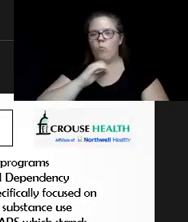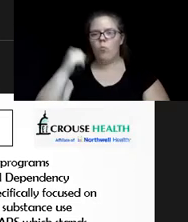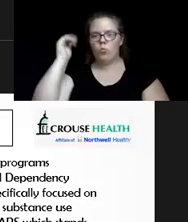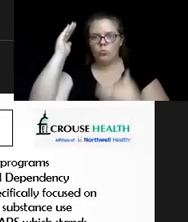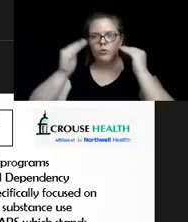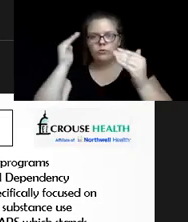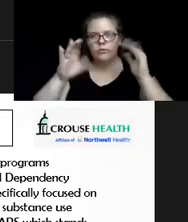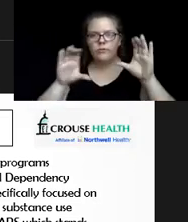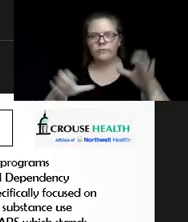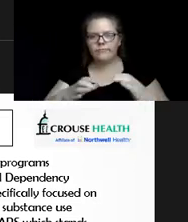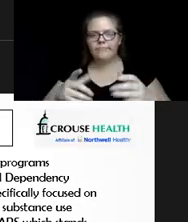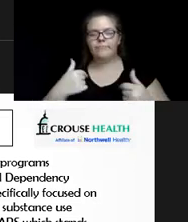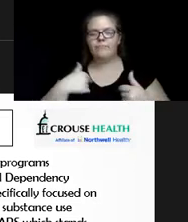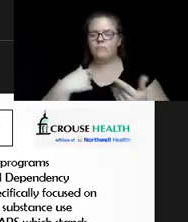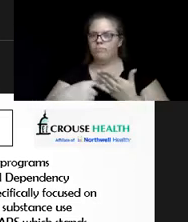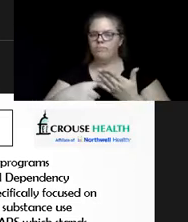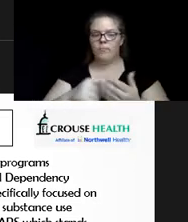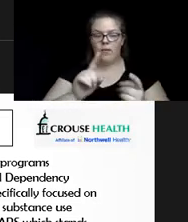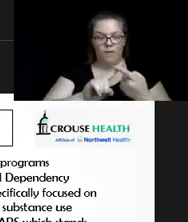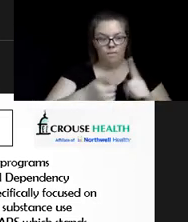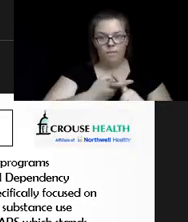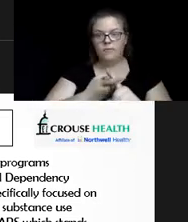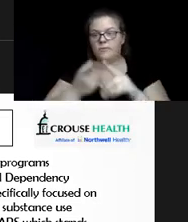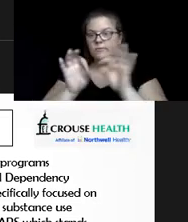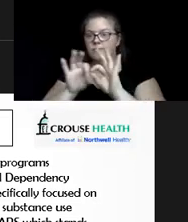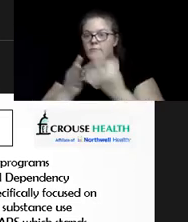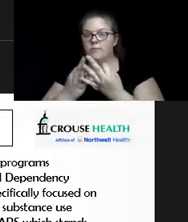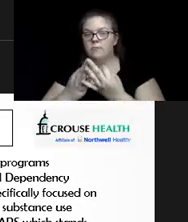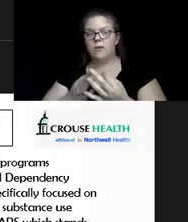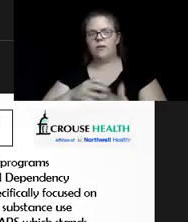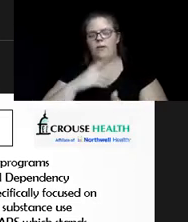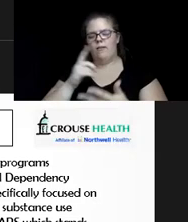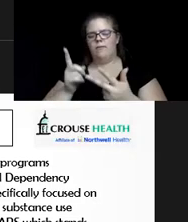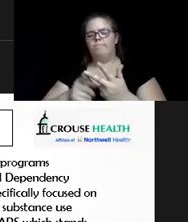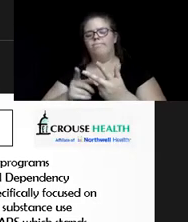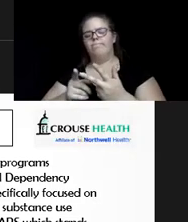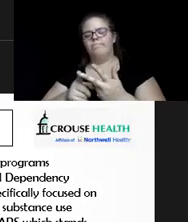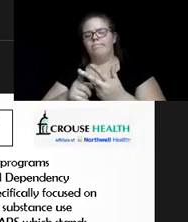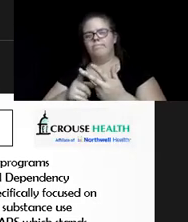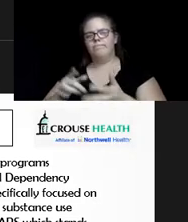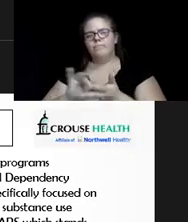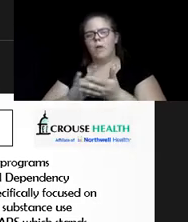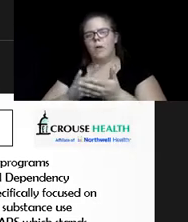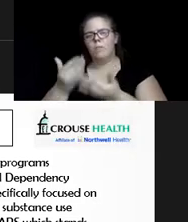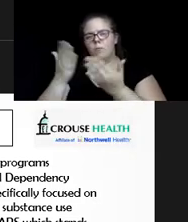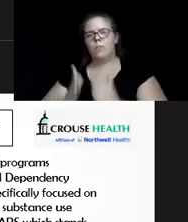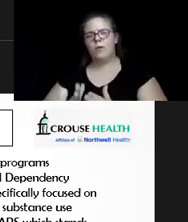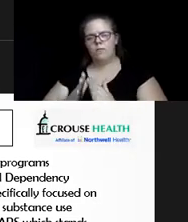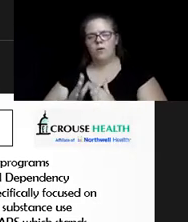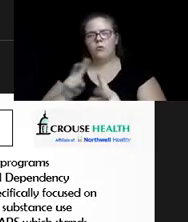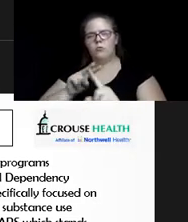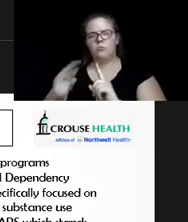So I'm talking family, I'm talking friends. Then from a systemic perspective, there's so many things you can do, you know.